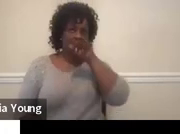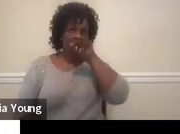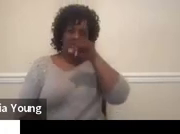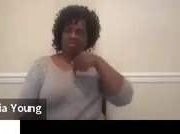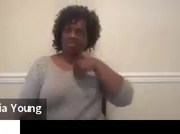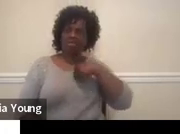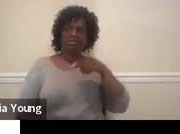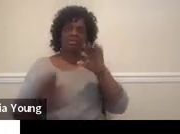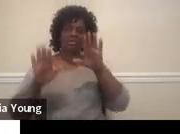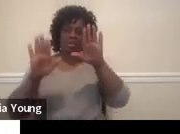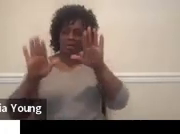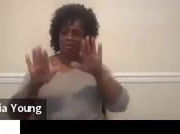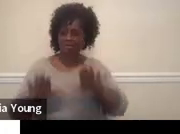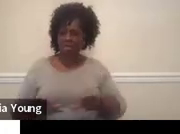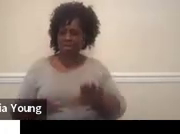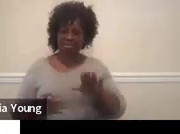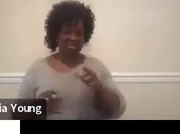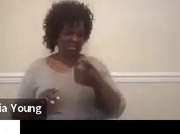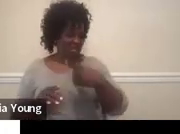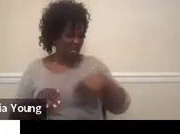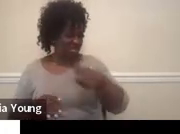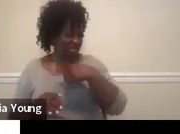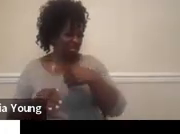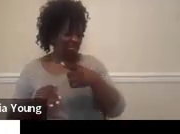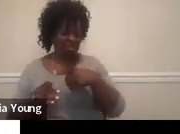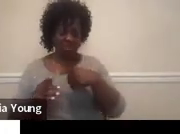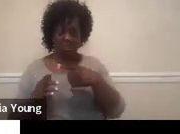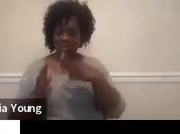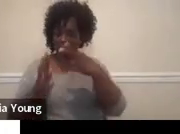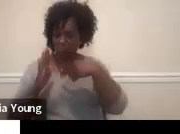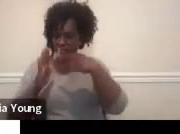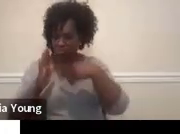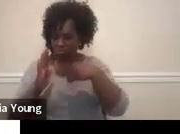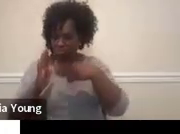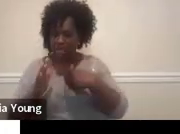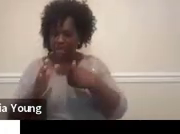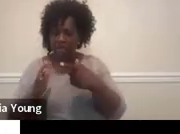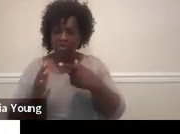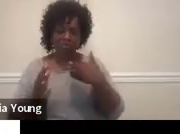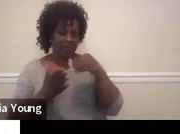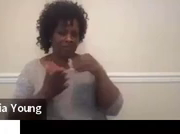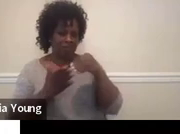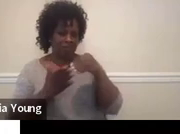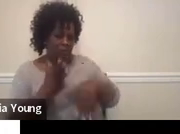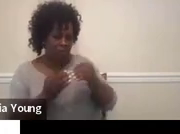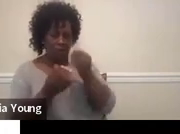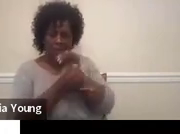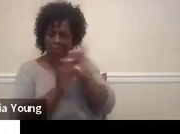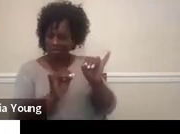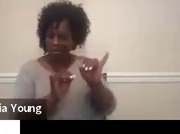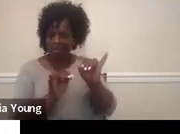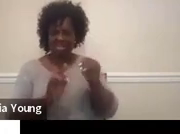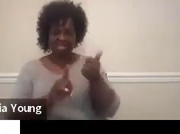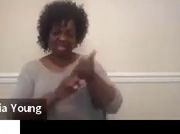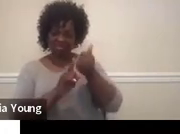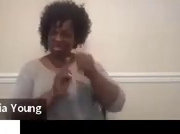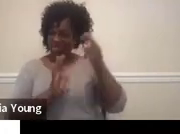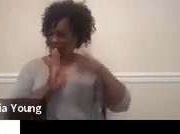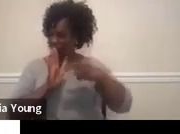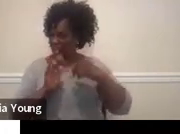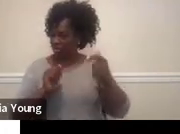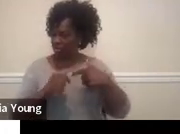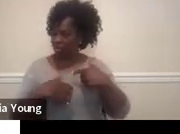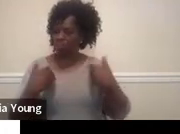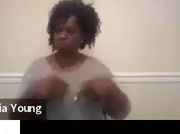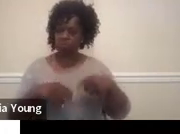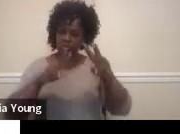packet that you can go through. I mean, or if you had a kid that was, you know, more independent, they could go through and